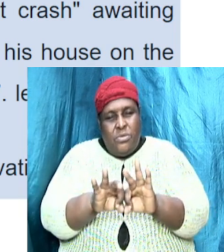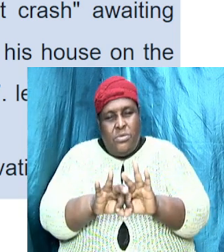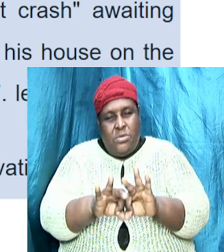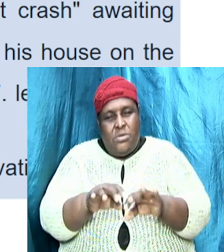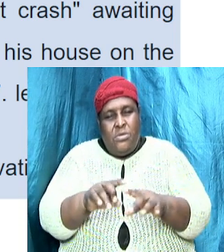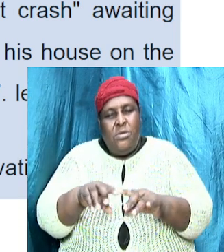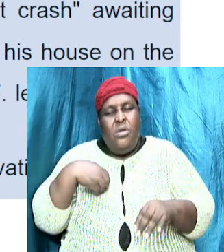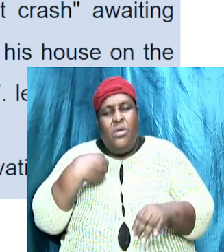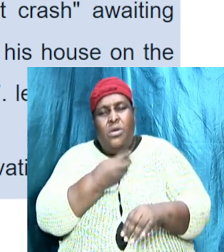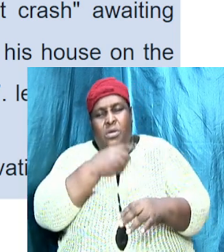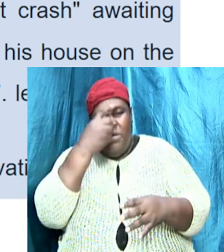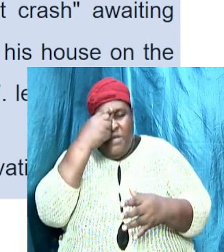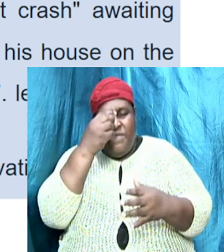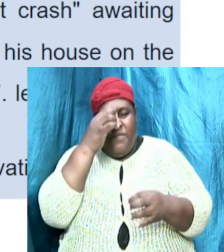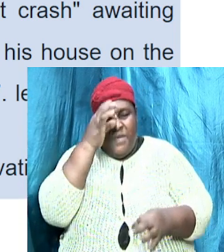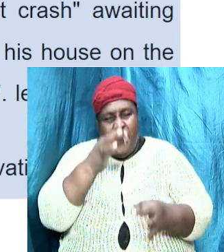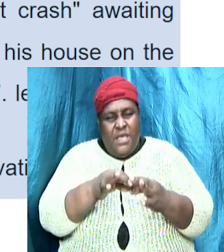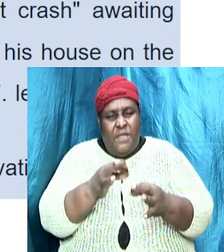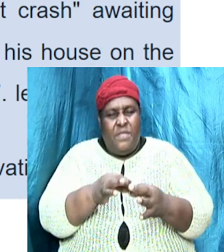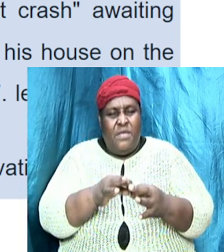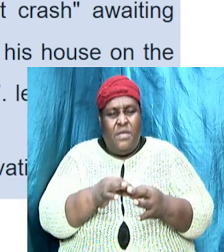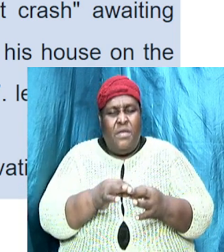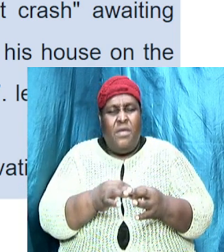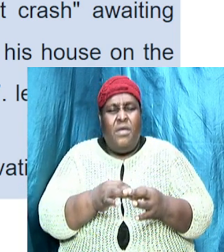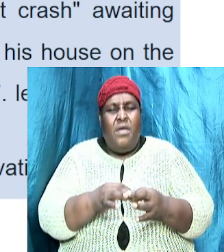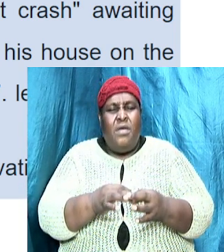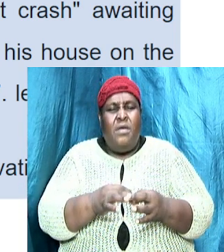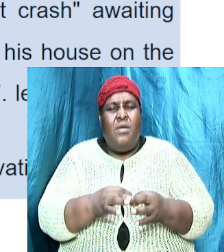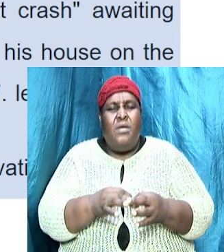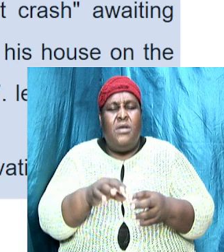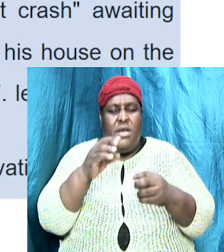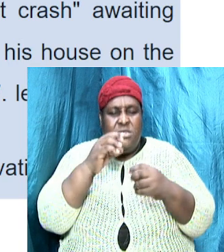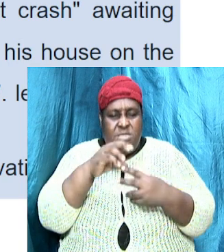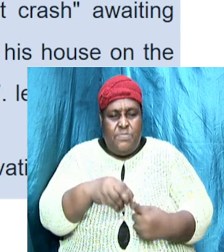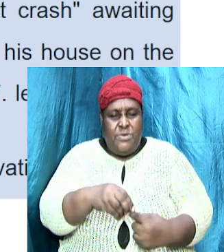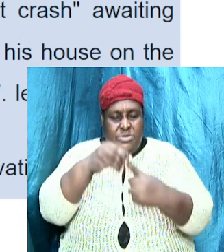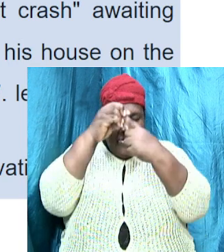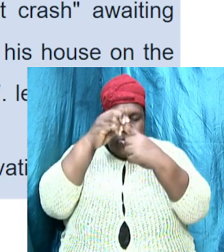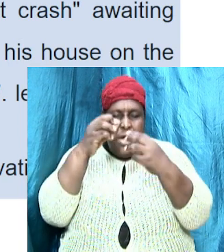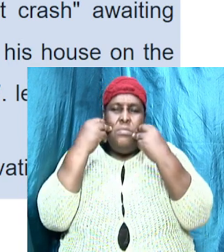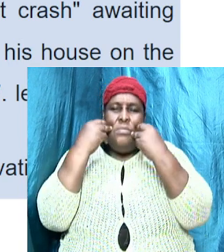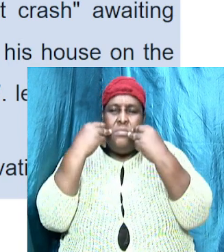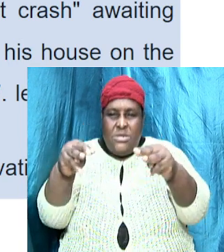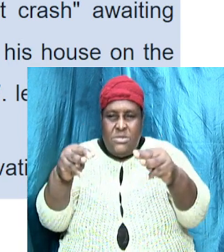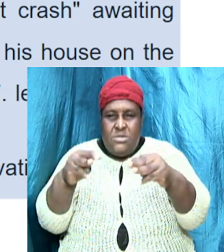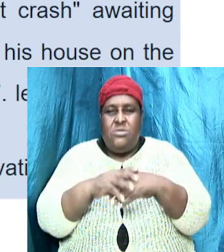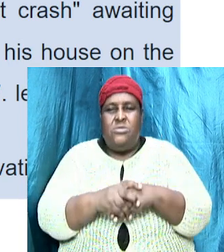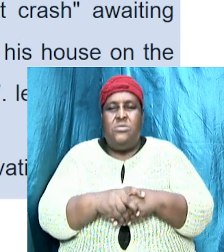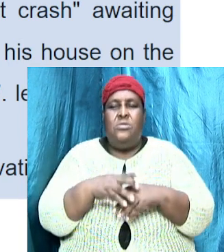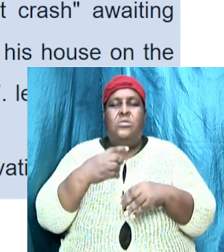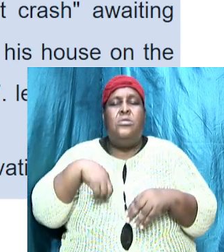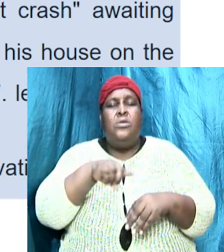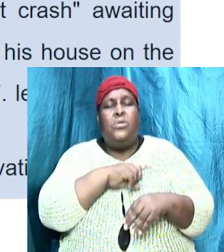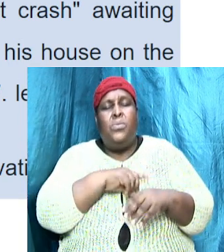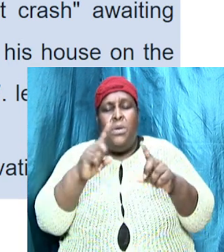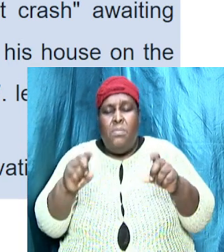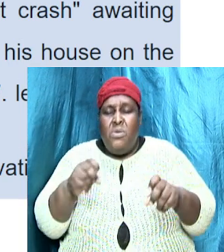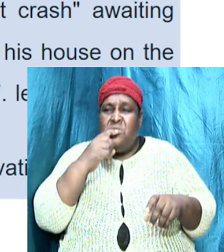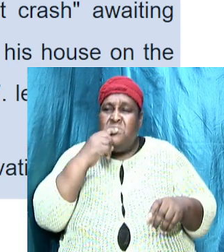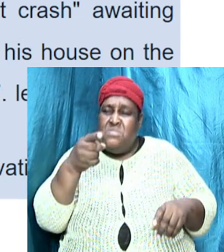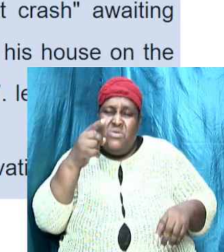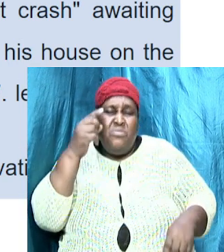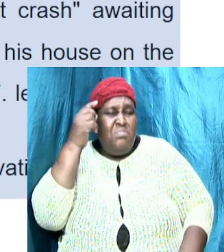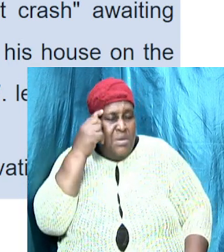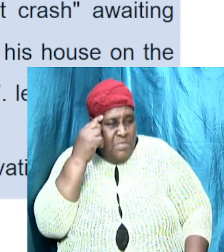Our faith is based on a specific message. We must bear in mind